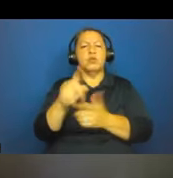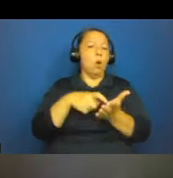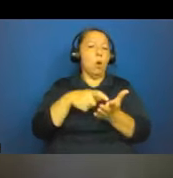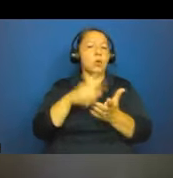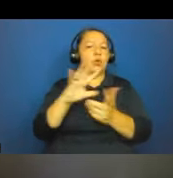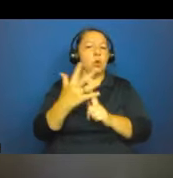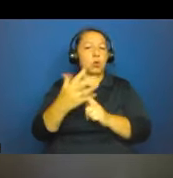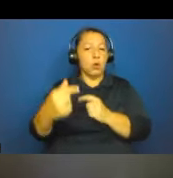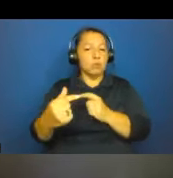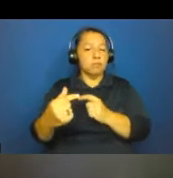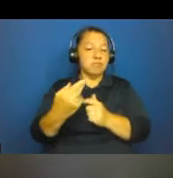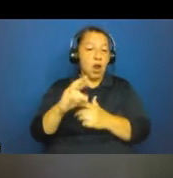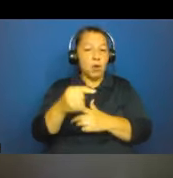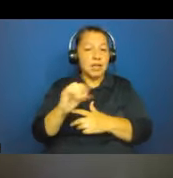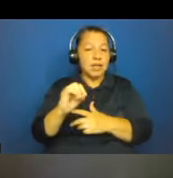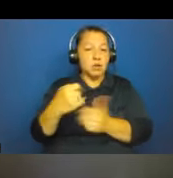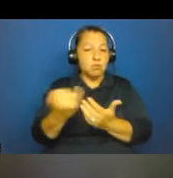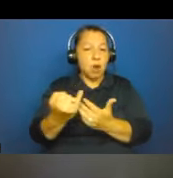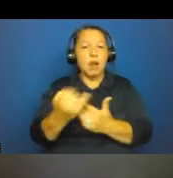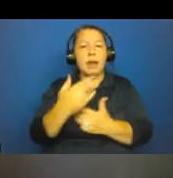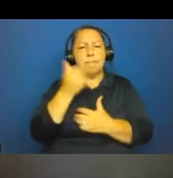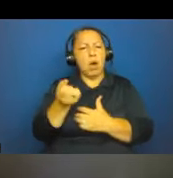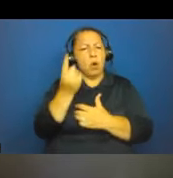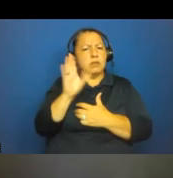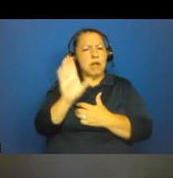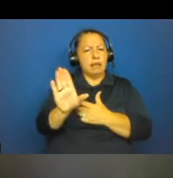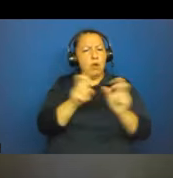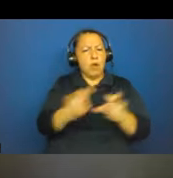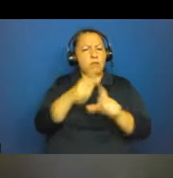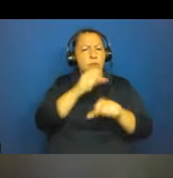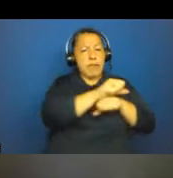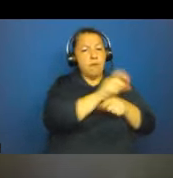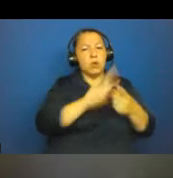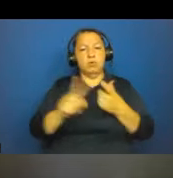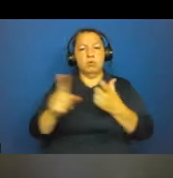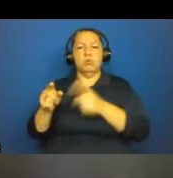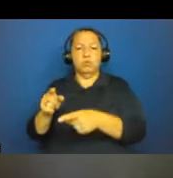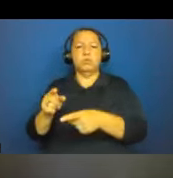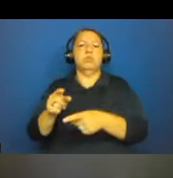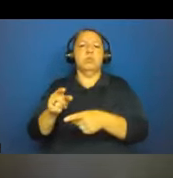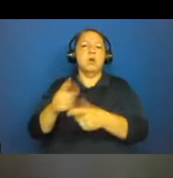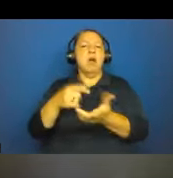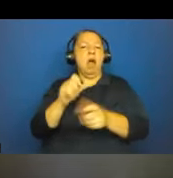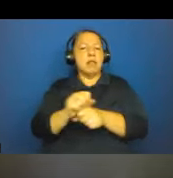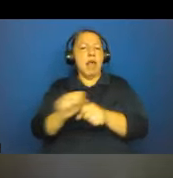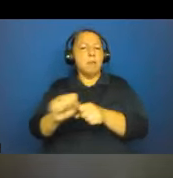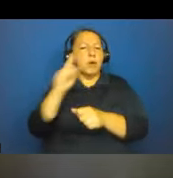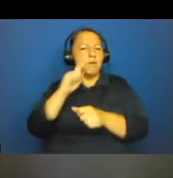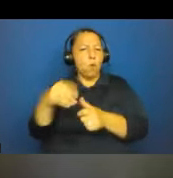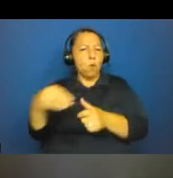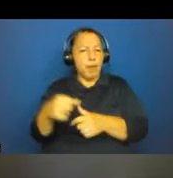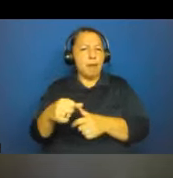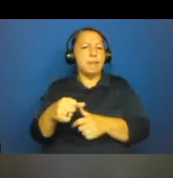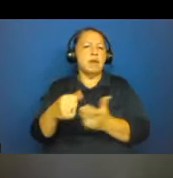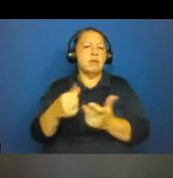entitled, New Approaches to the Archaeology of Disease, Climate, Imperialism, and Malaria in the Indian Ocean.